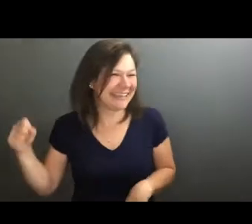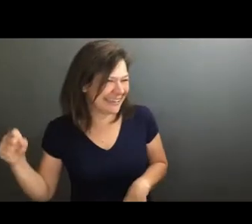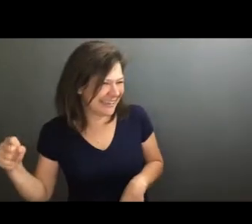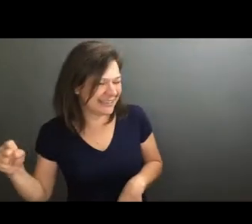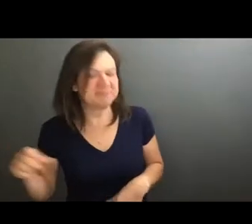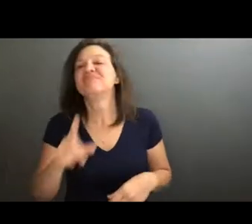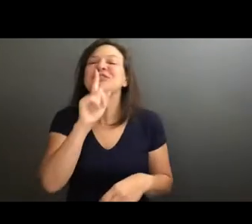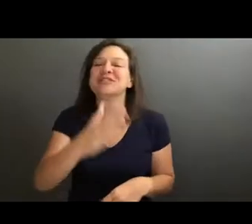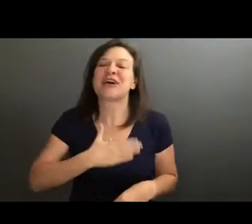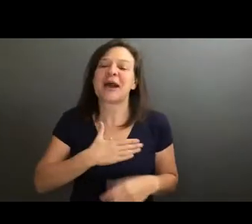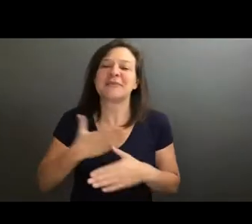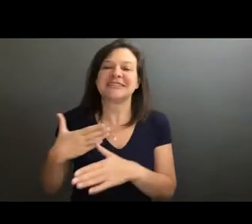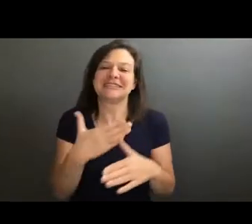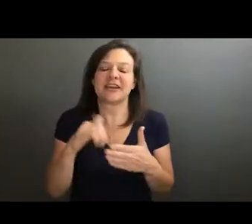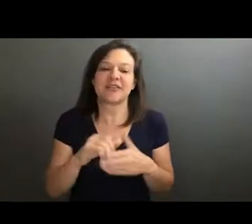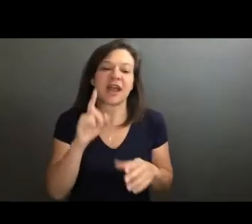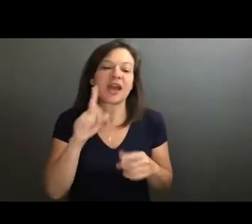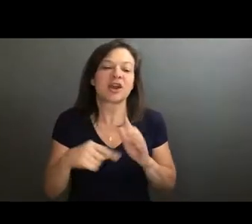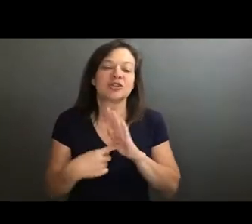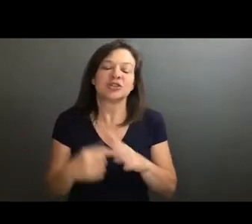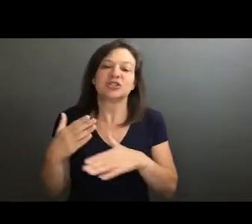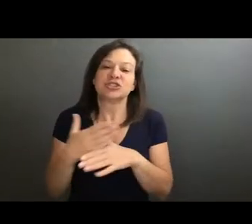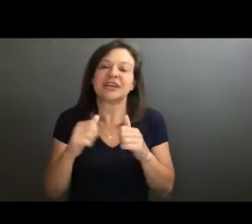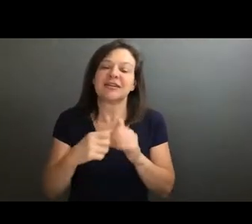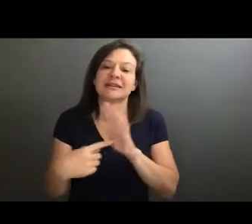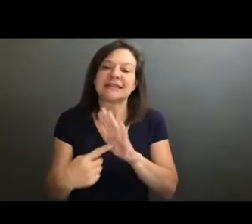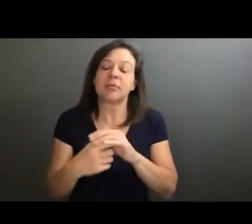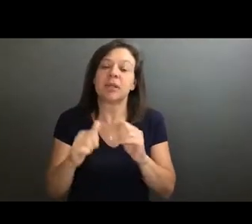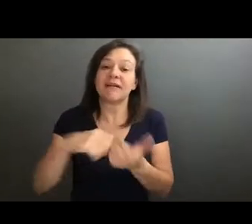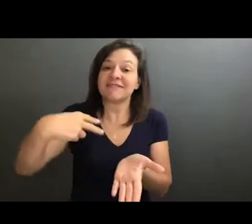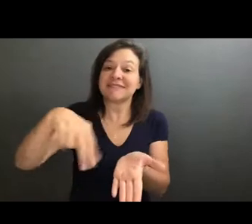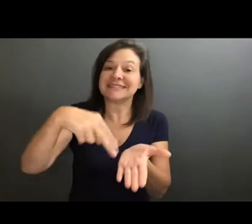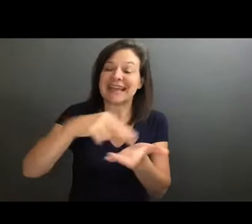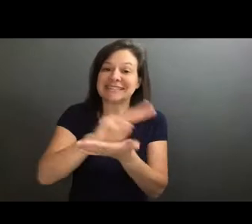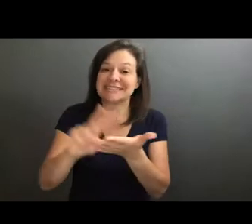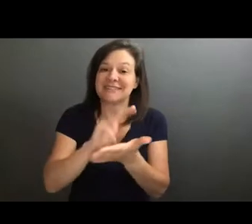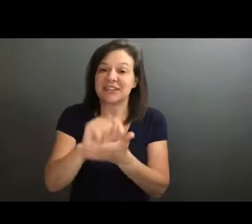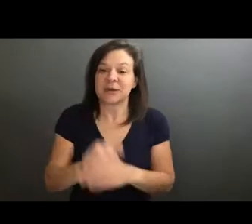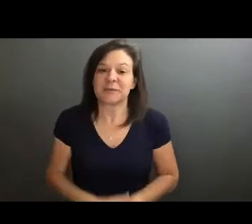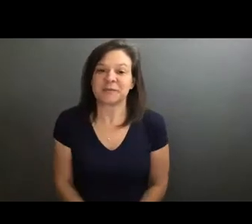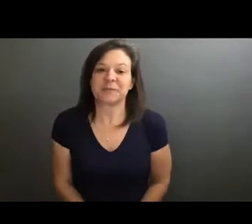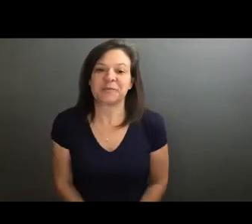I'm happy to share. I guess I could also share an example of the dance video. Please. Yes, absolutely.